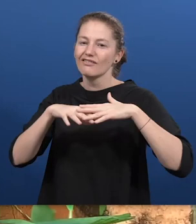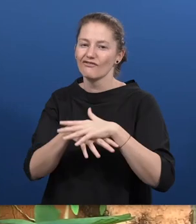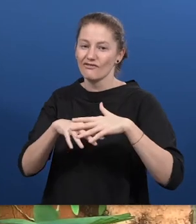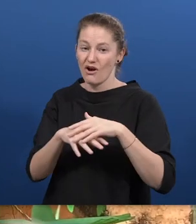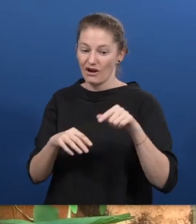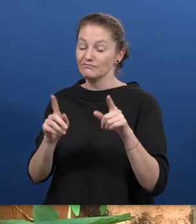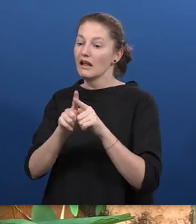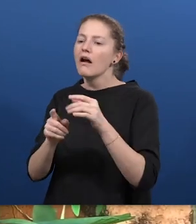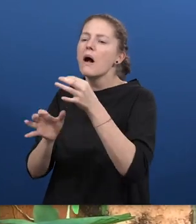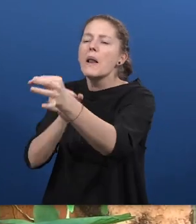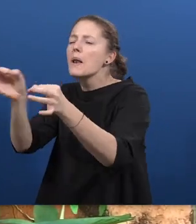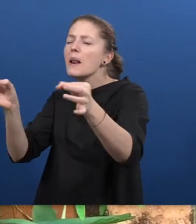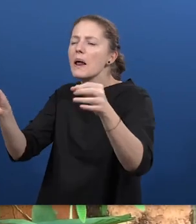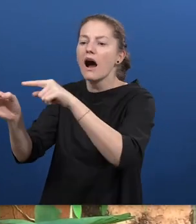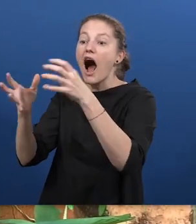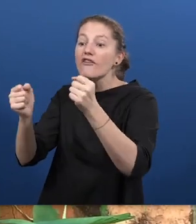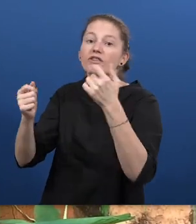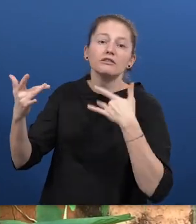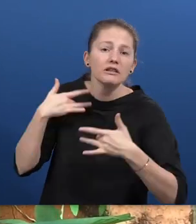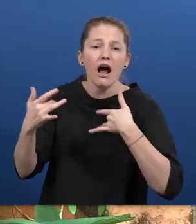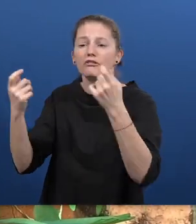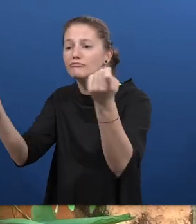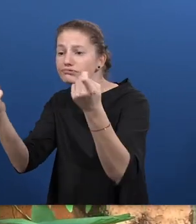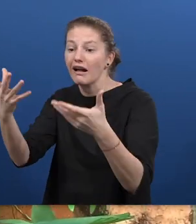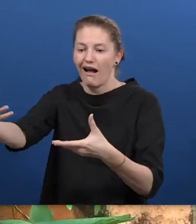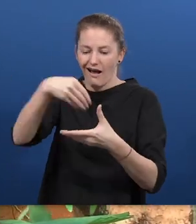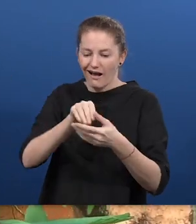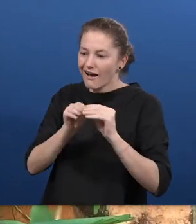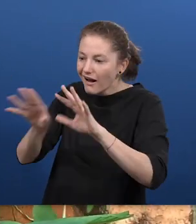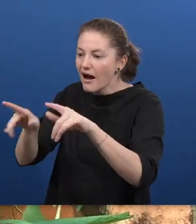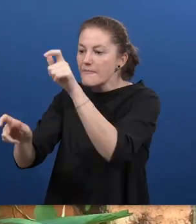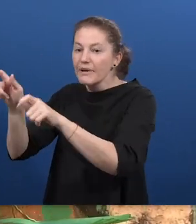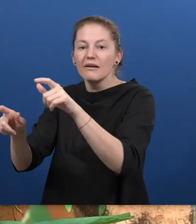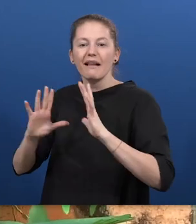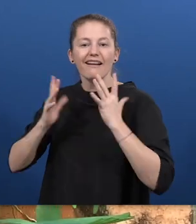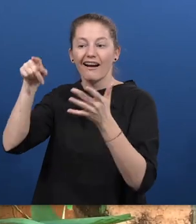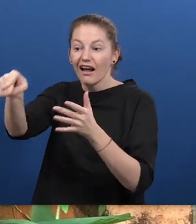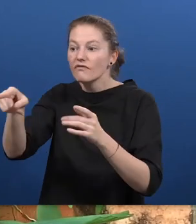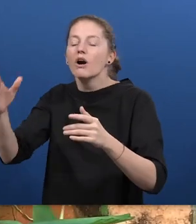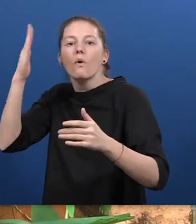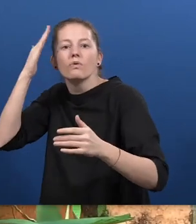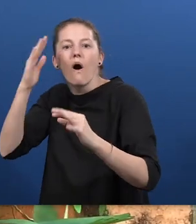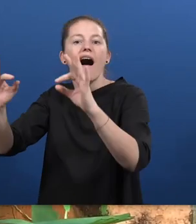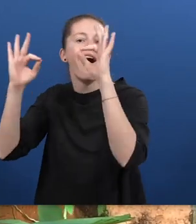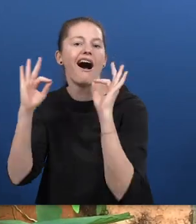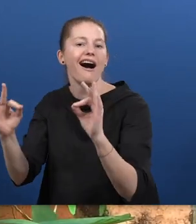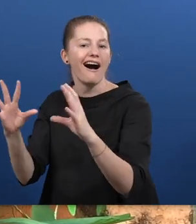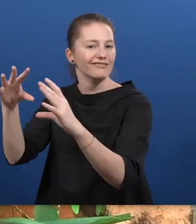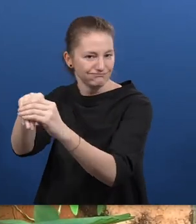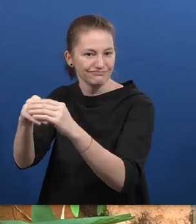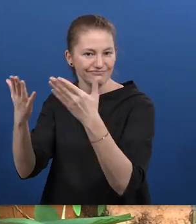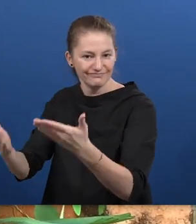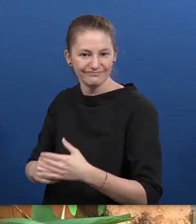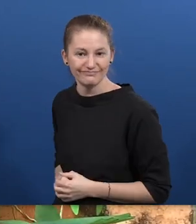culture in these places where there are more persons with disabilities. And at the same time, to open a space in WEMCA